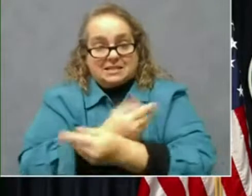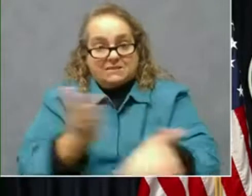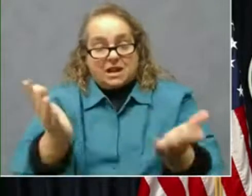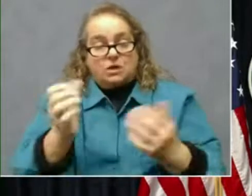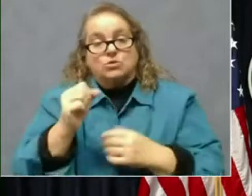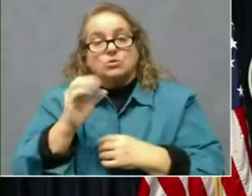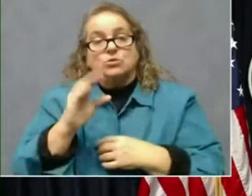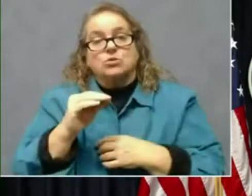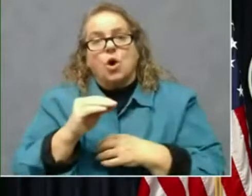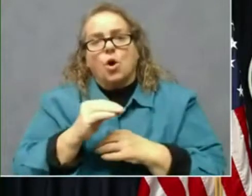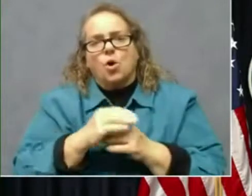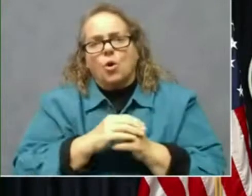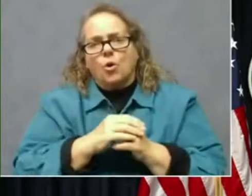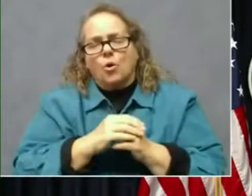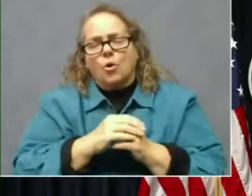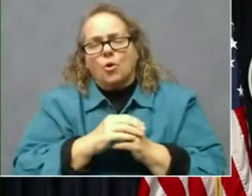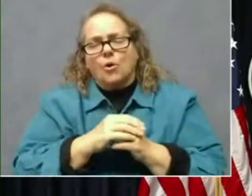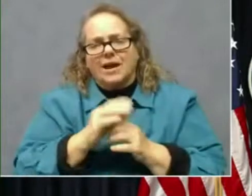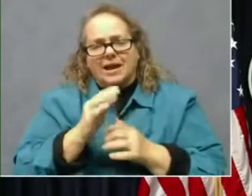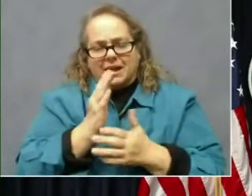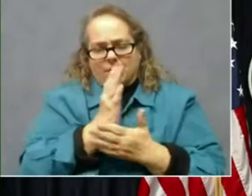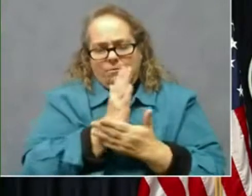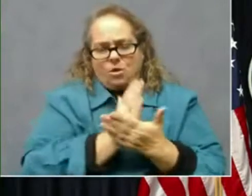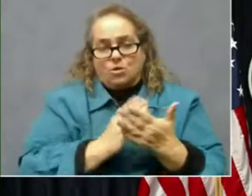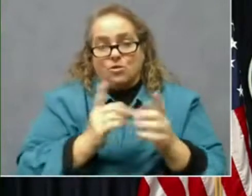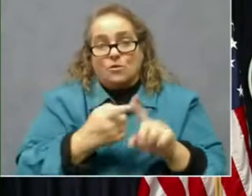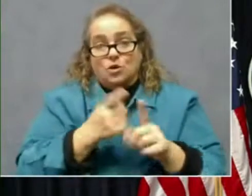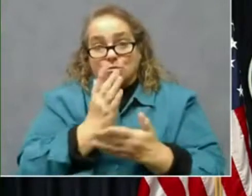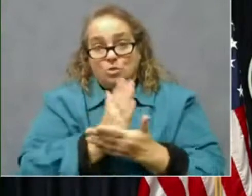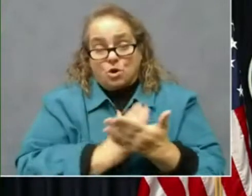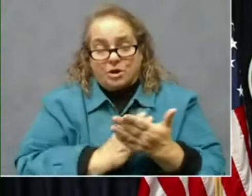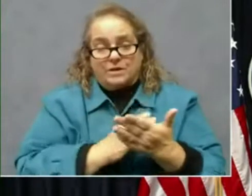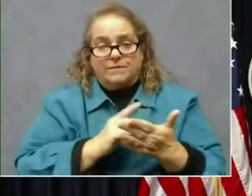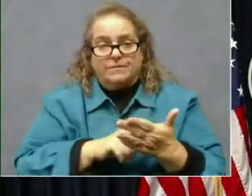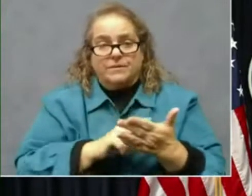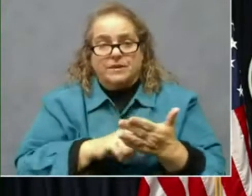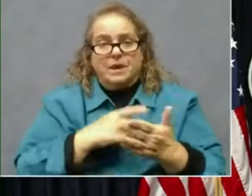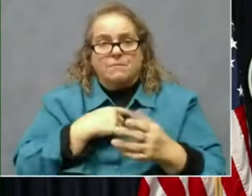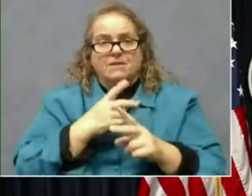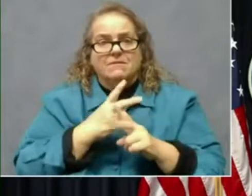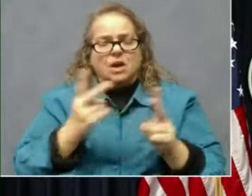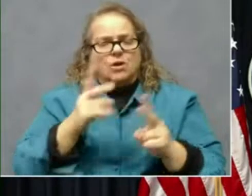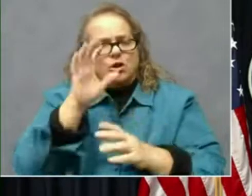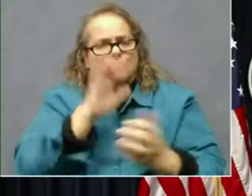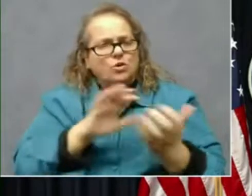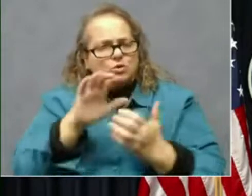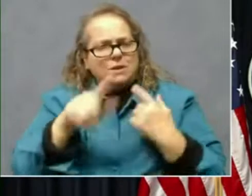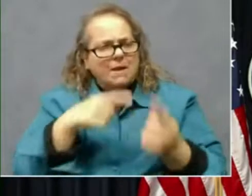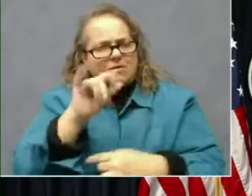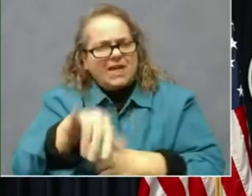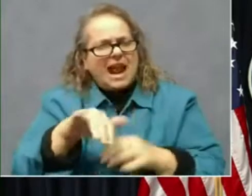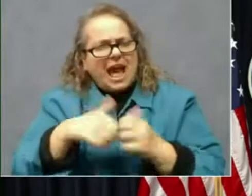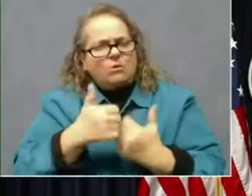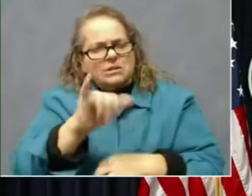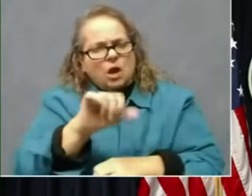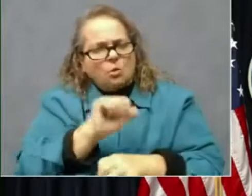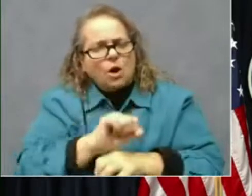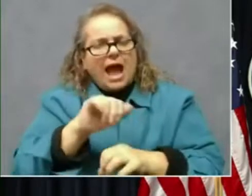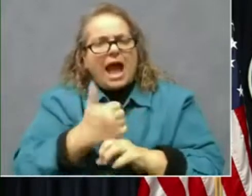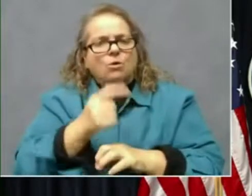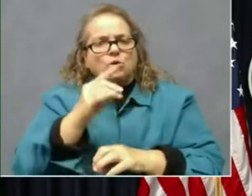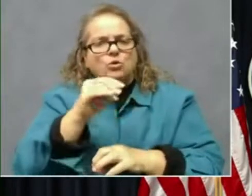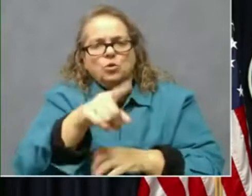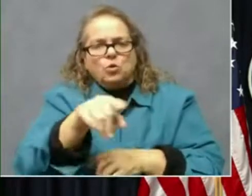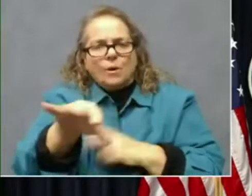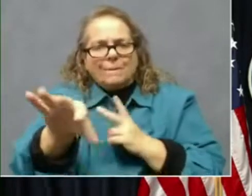So, and in parts, the first part is, I'm just very confused about that. How does that work? How do you pick the people who